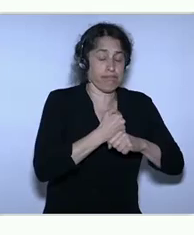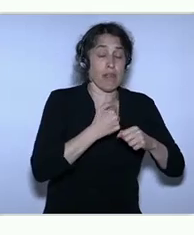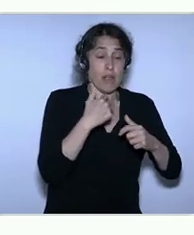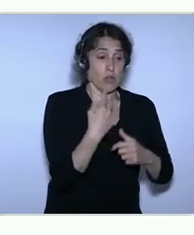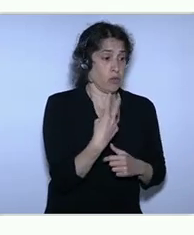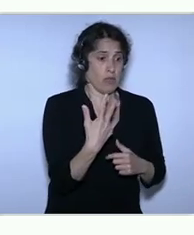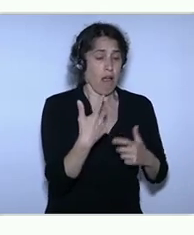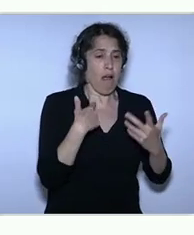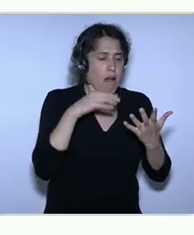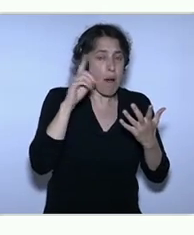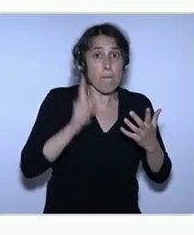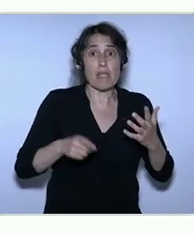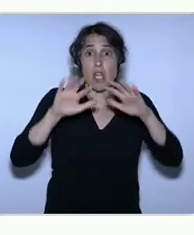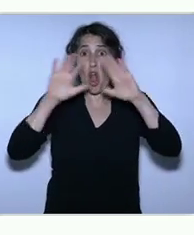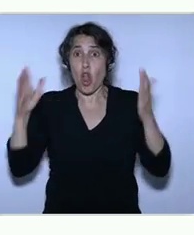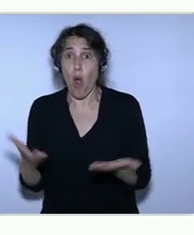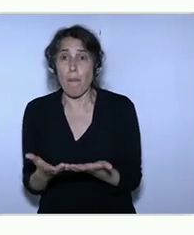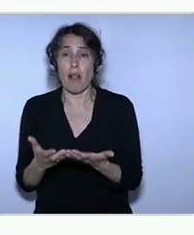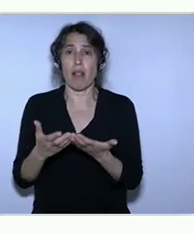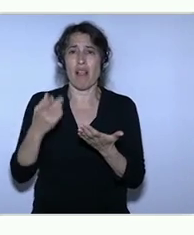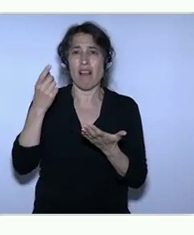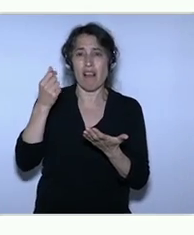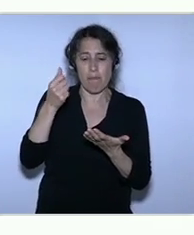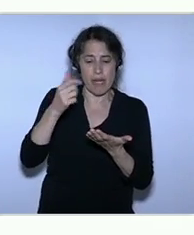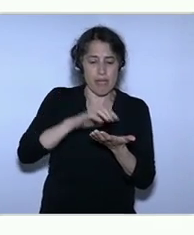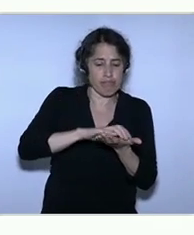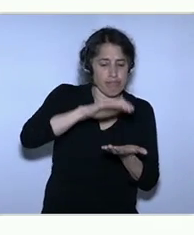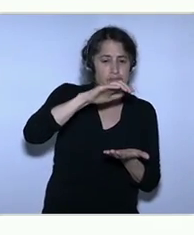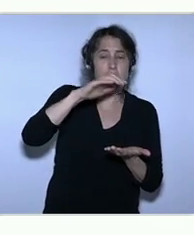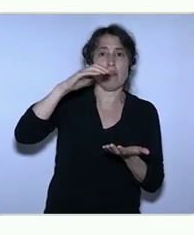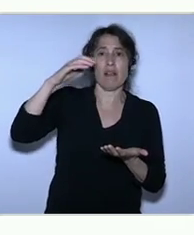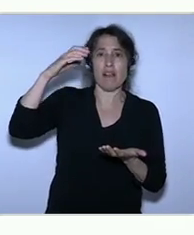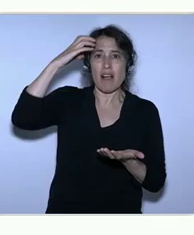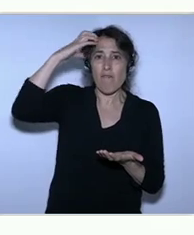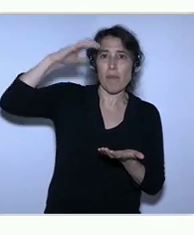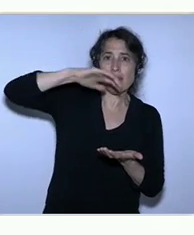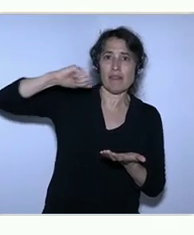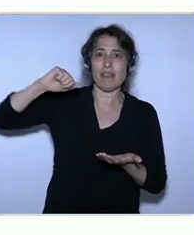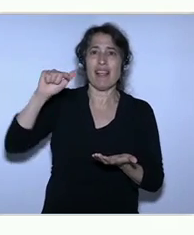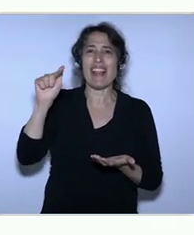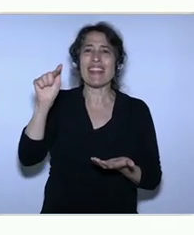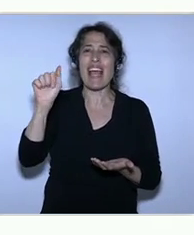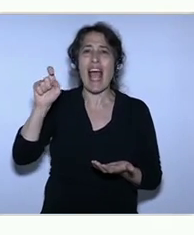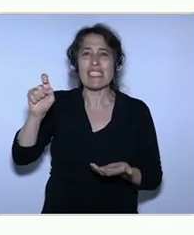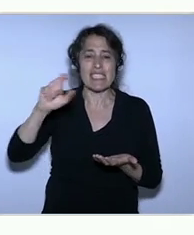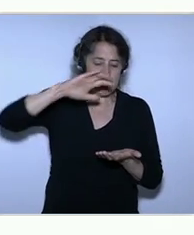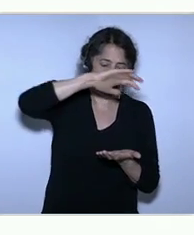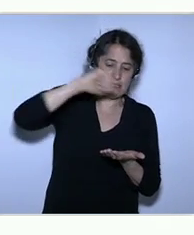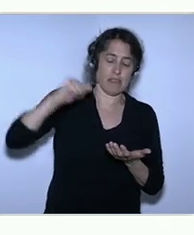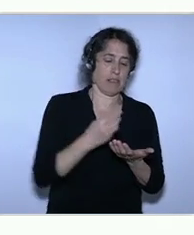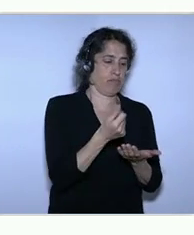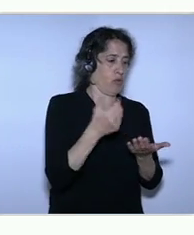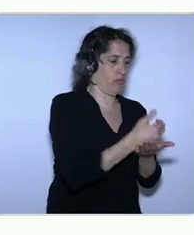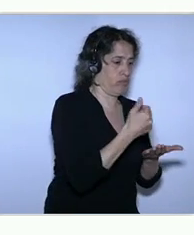measure of complexity from day one is much higher. And that means that not all the traditional way of thinking about policy is going to measure.